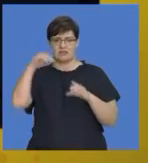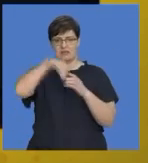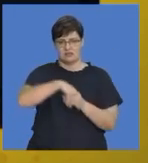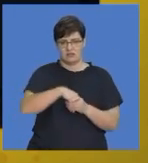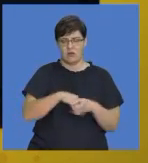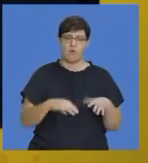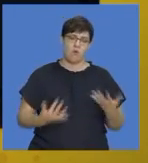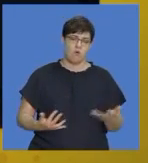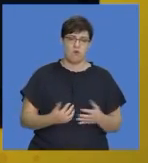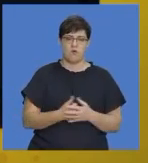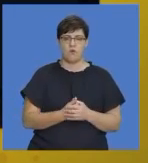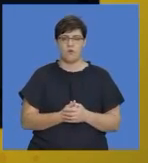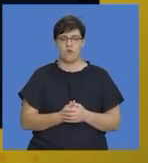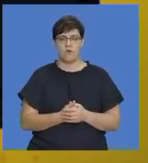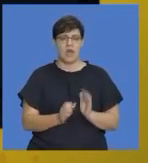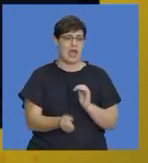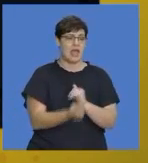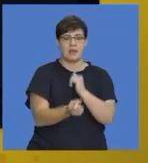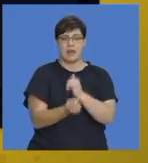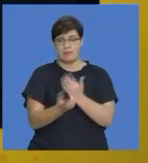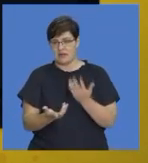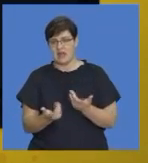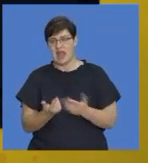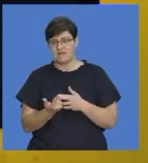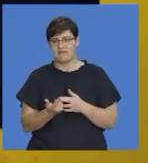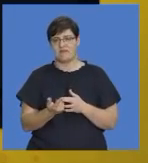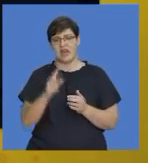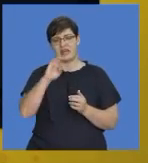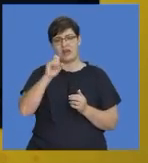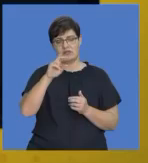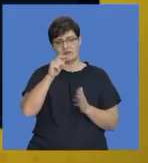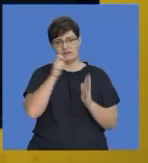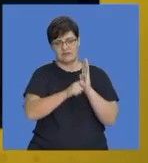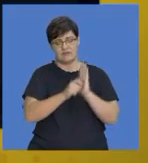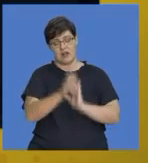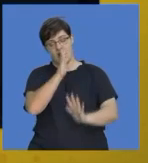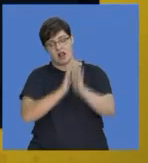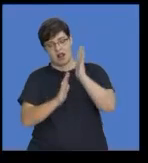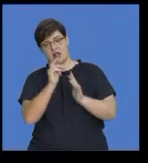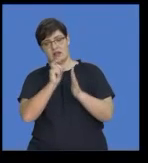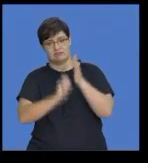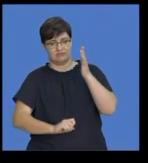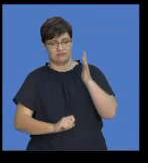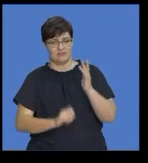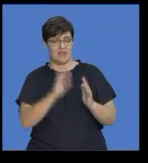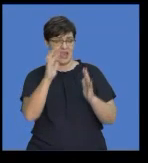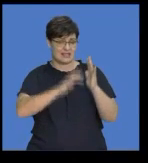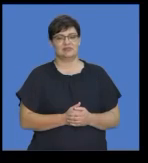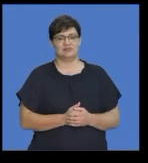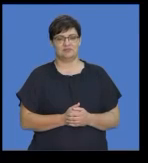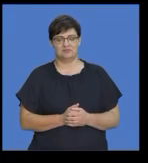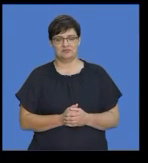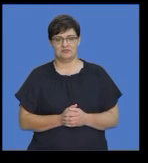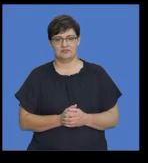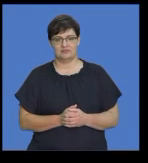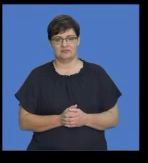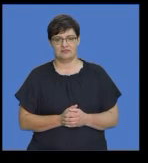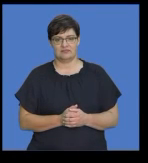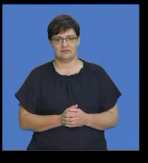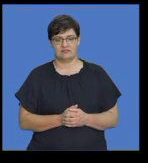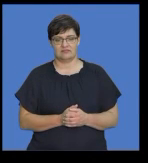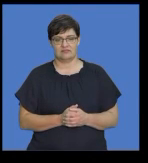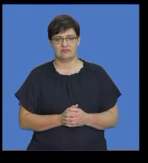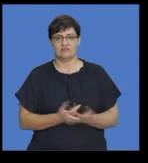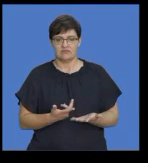incidents if it is a narrative essay for that regard. So, let's go on narrative